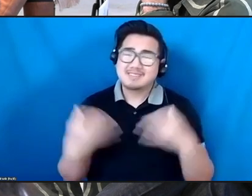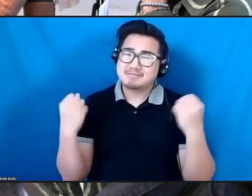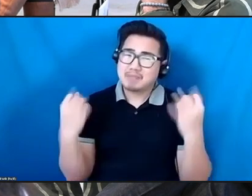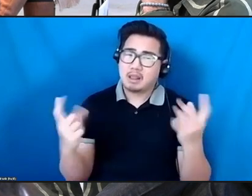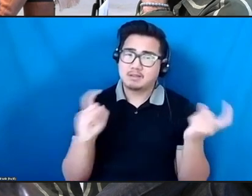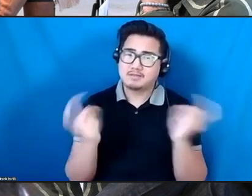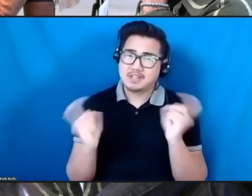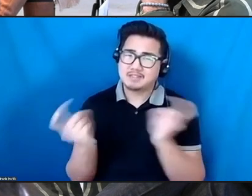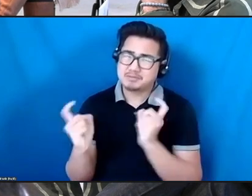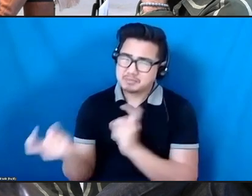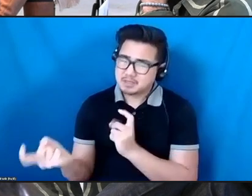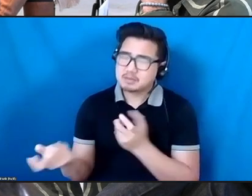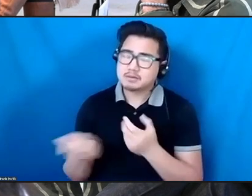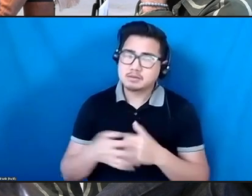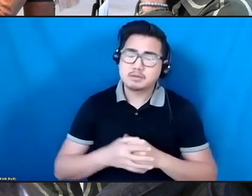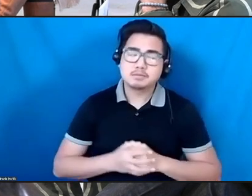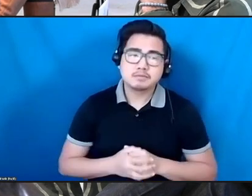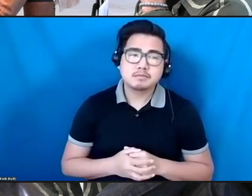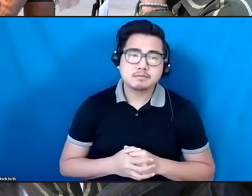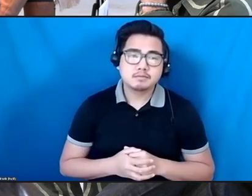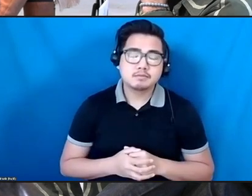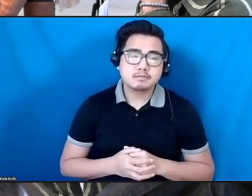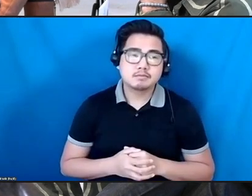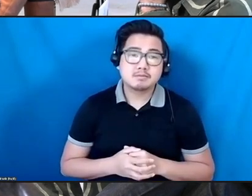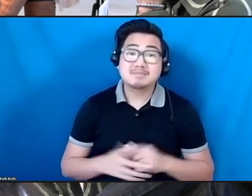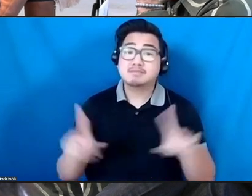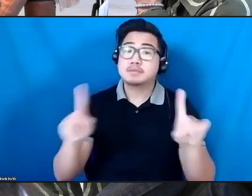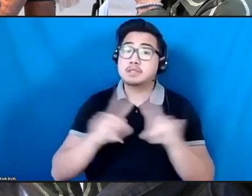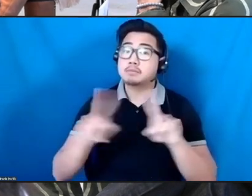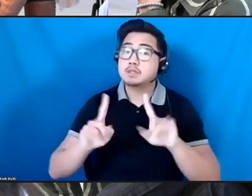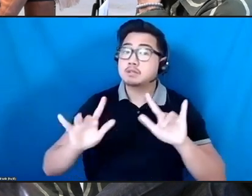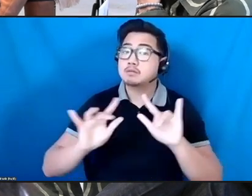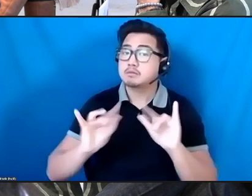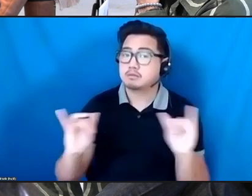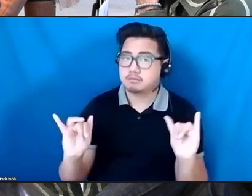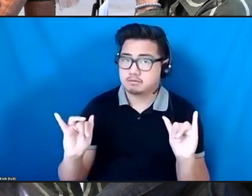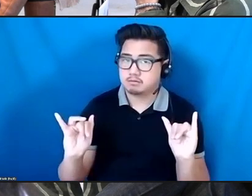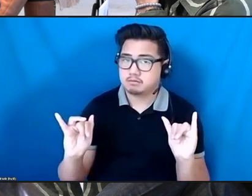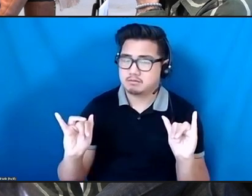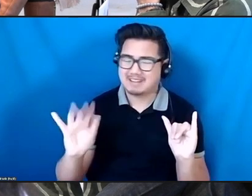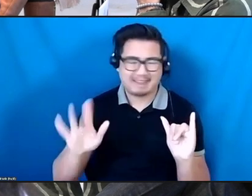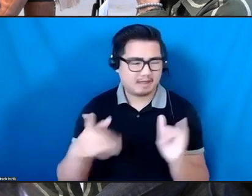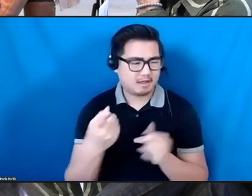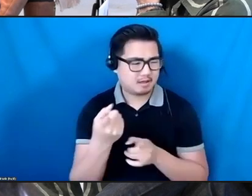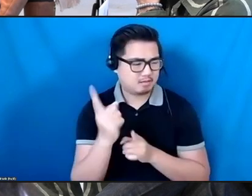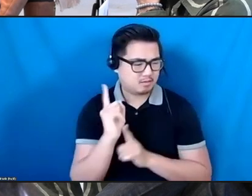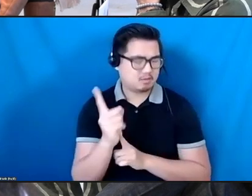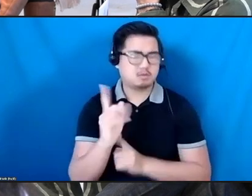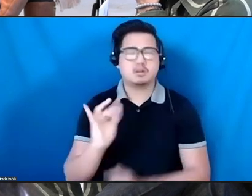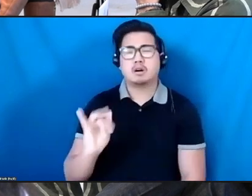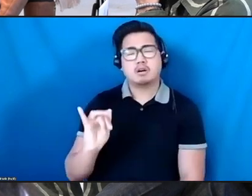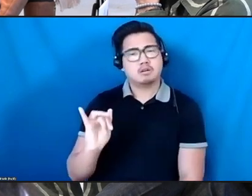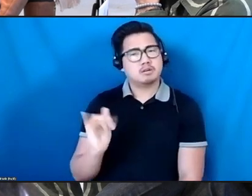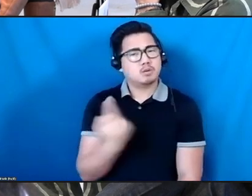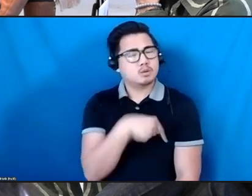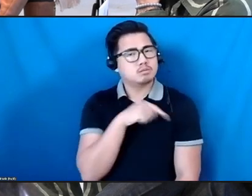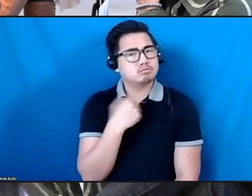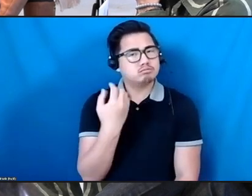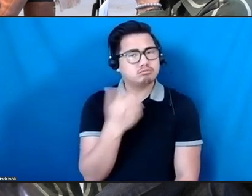experienced, and yet there was also, it was a moment for us to realize, I think, our resilience. But